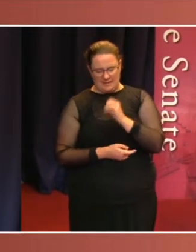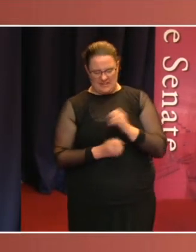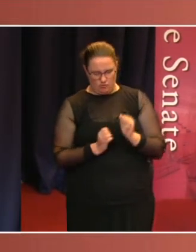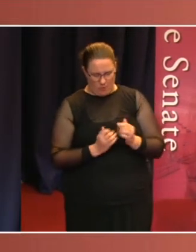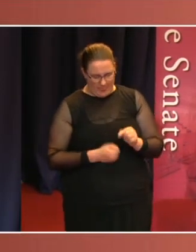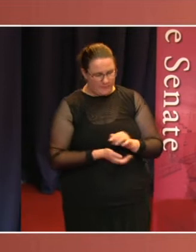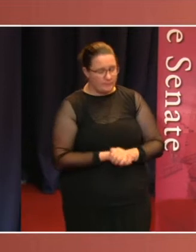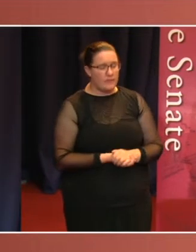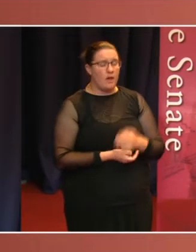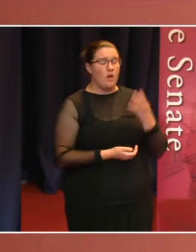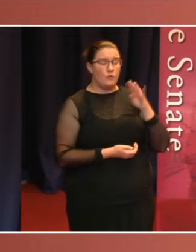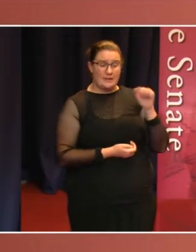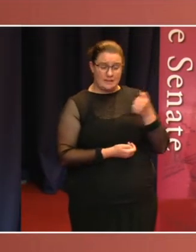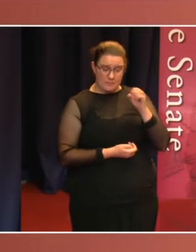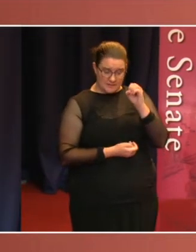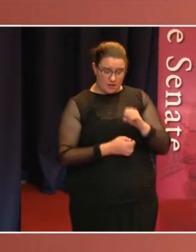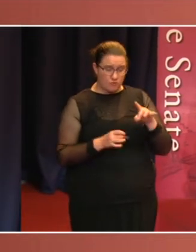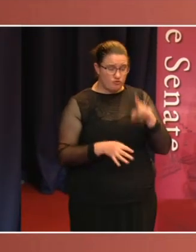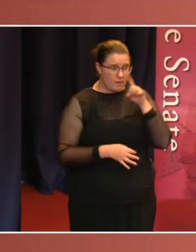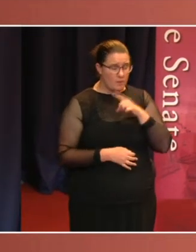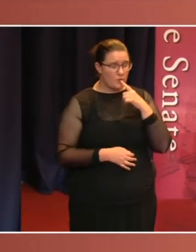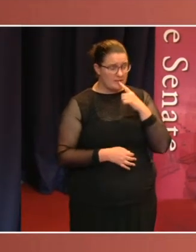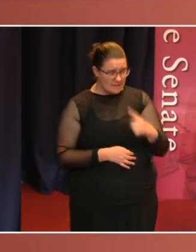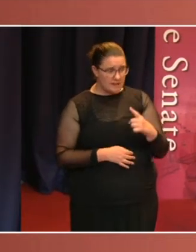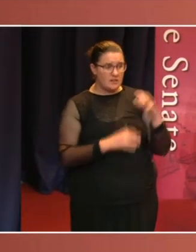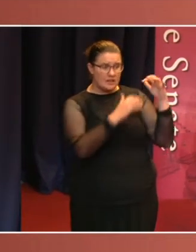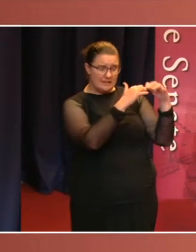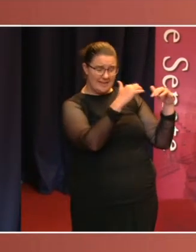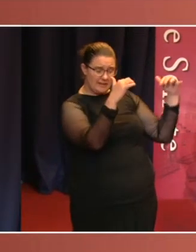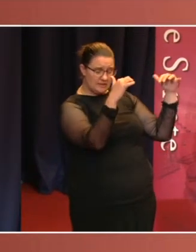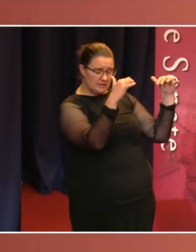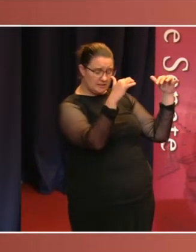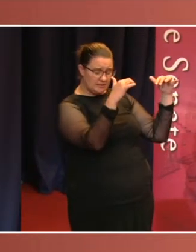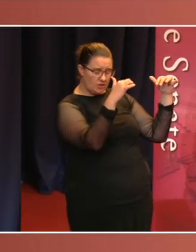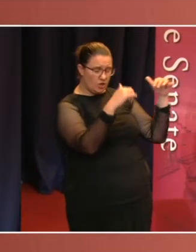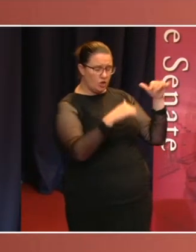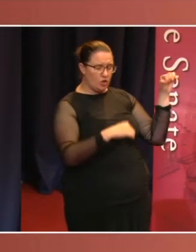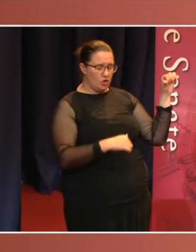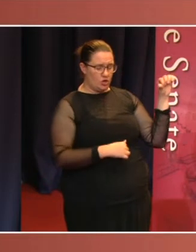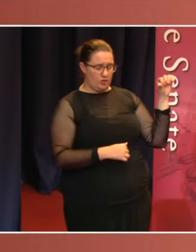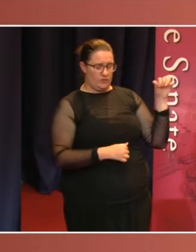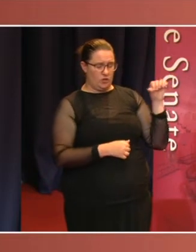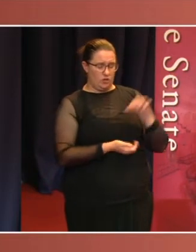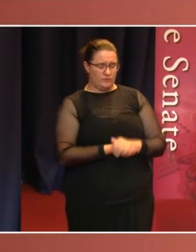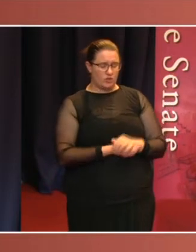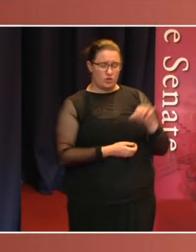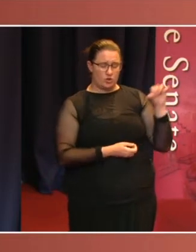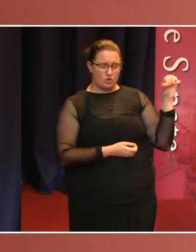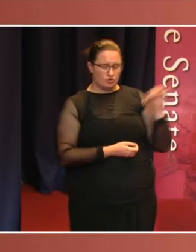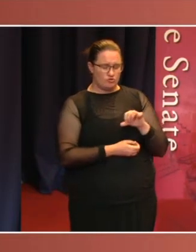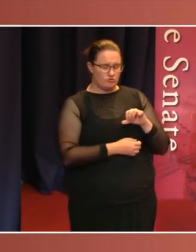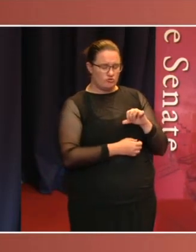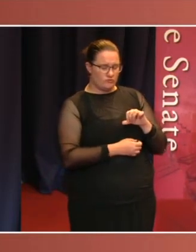46% of Australians agree that the Senate should refuse to hold a vote on bills that the House of Representatives passes